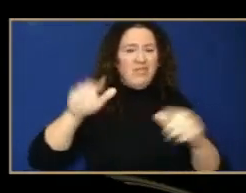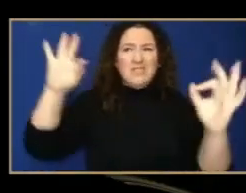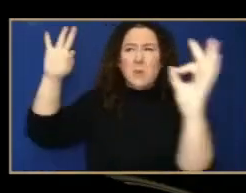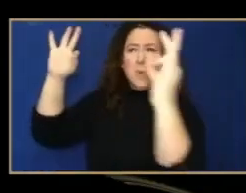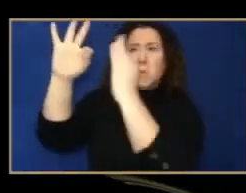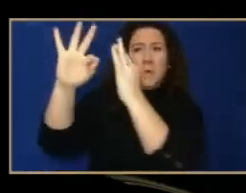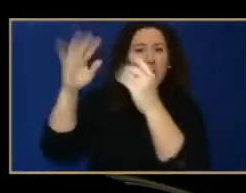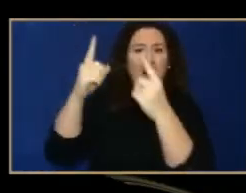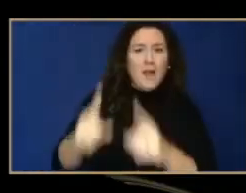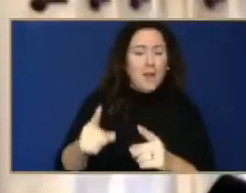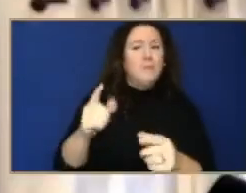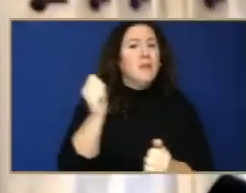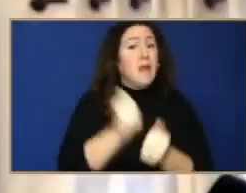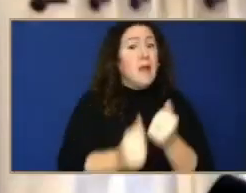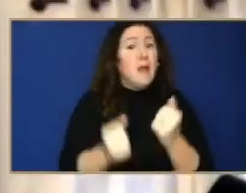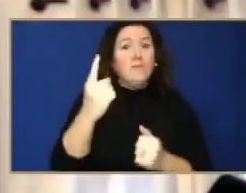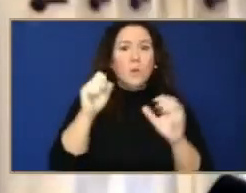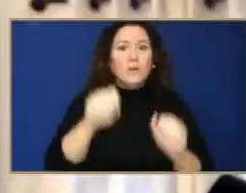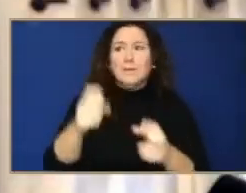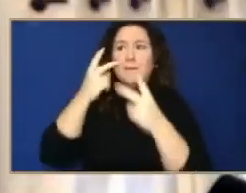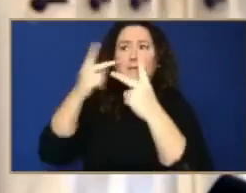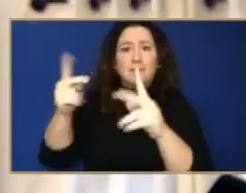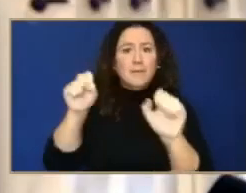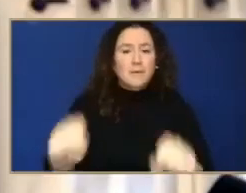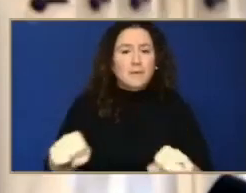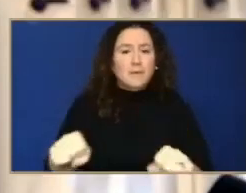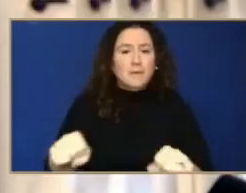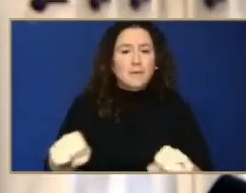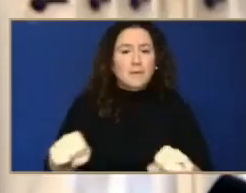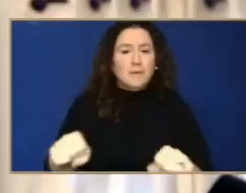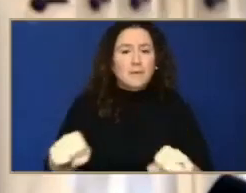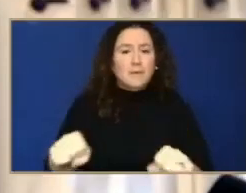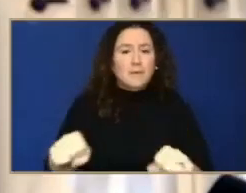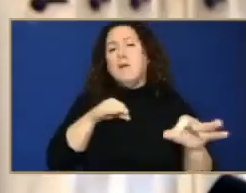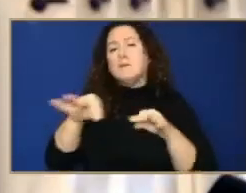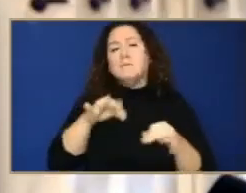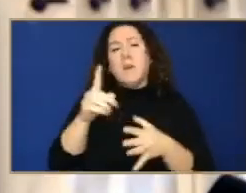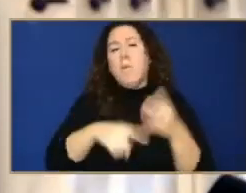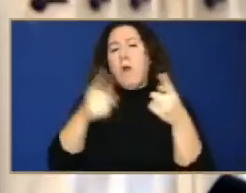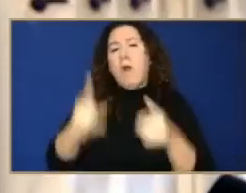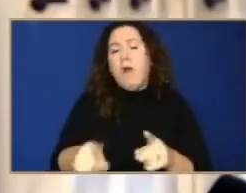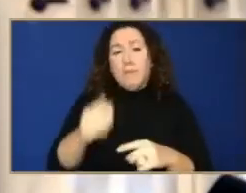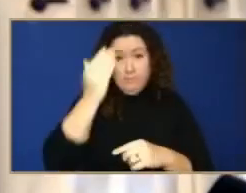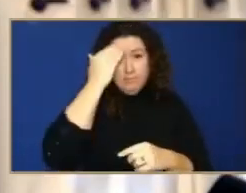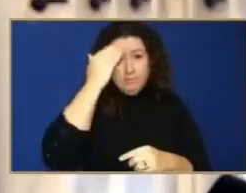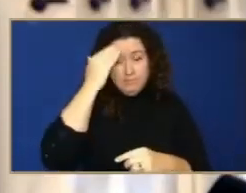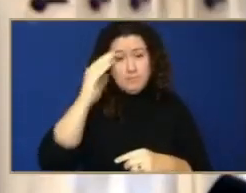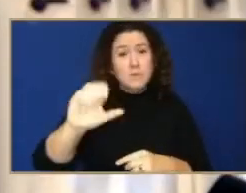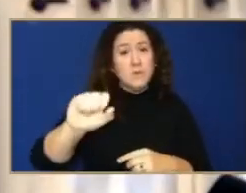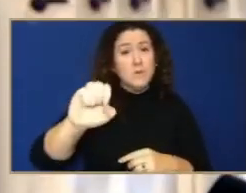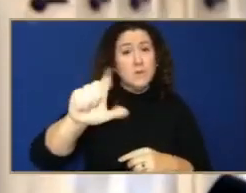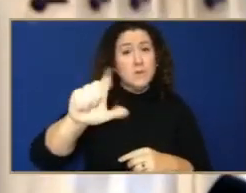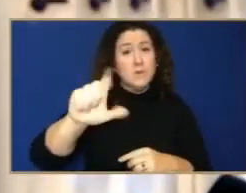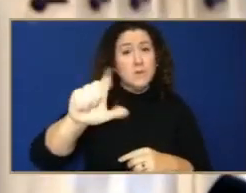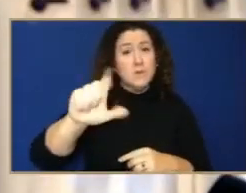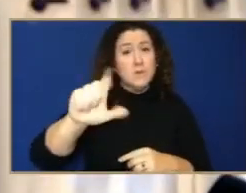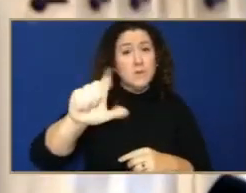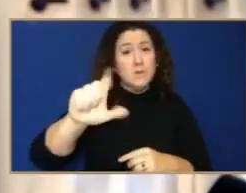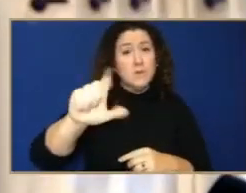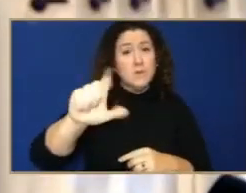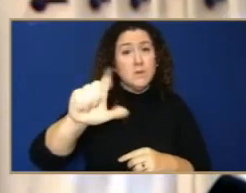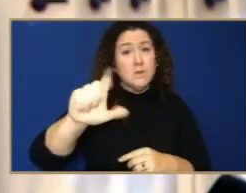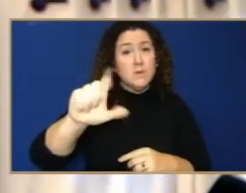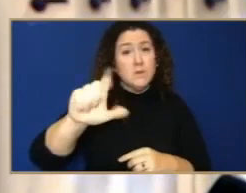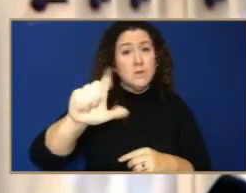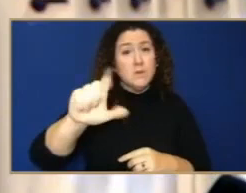planet's place in the solar system. In the solar system, we have one star at the center. That's the sun. And then outward from that, you have the orbits of each of the